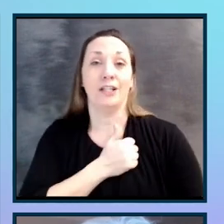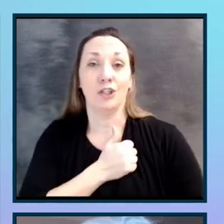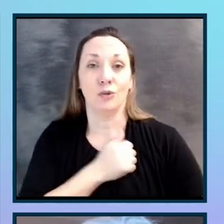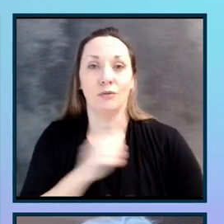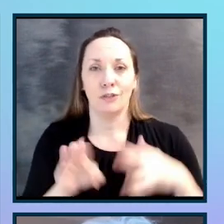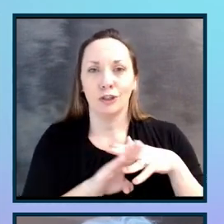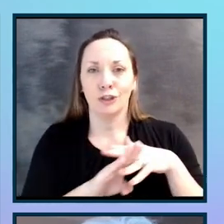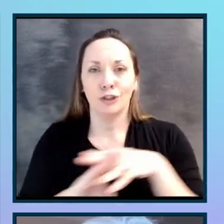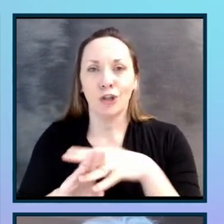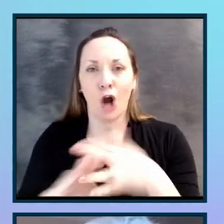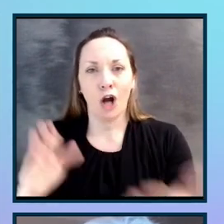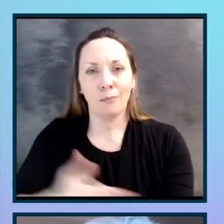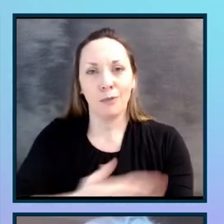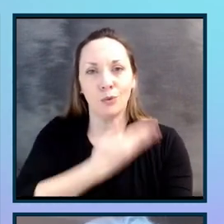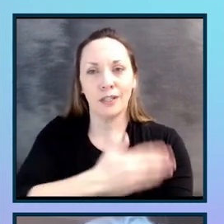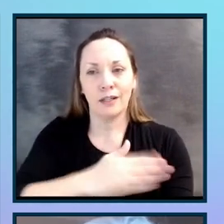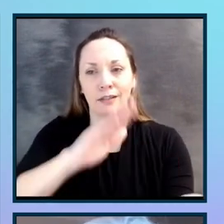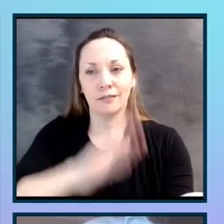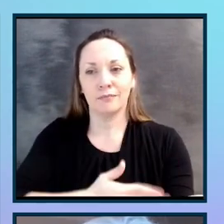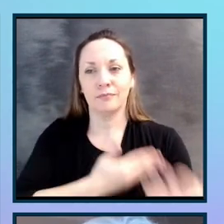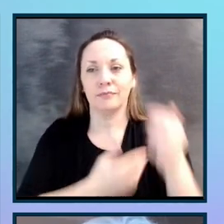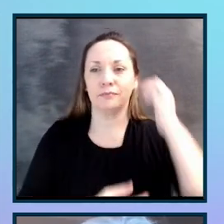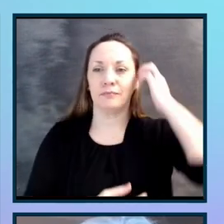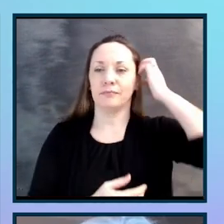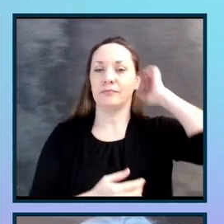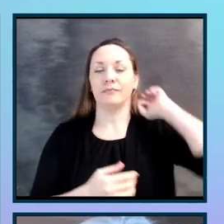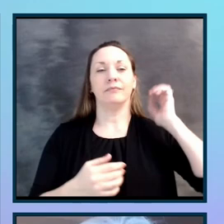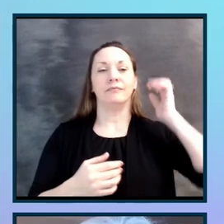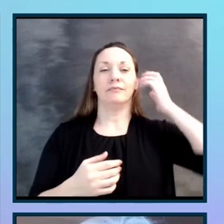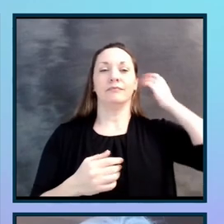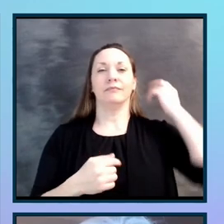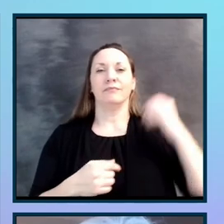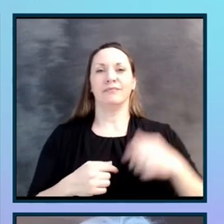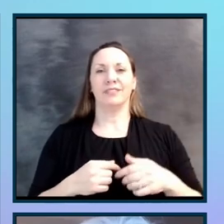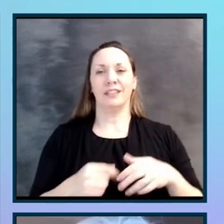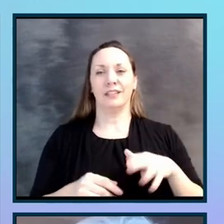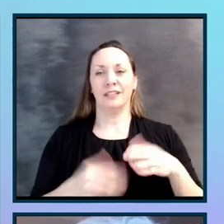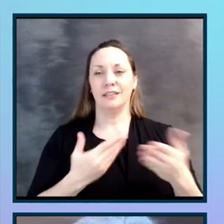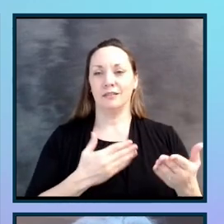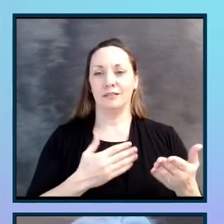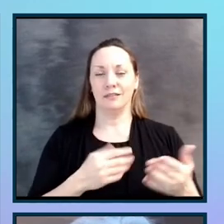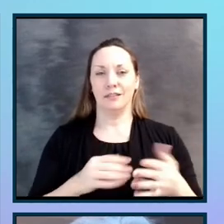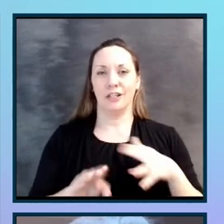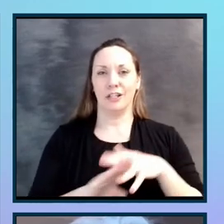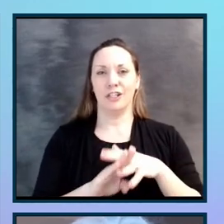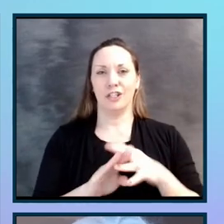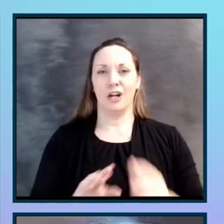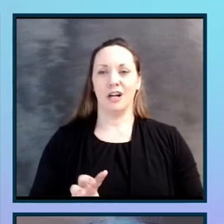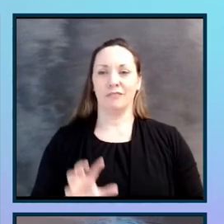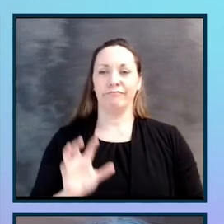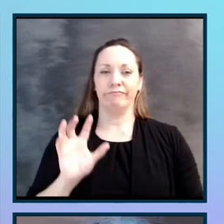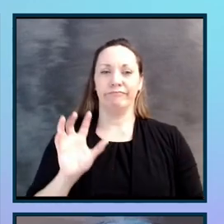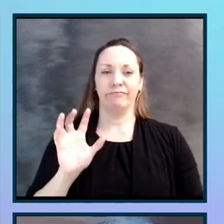This is playing the Jaws theme song as the shark jumps out at the water with all the teeth.